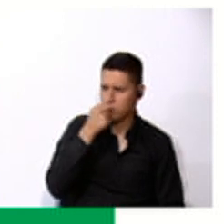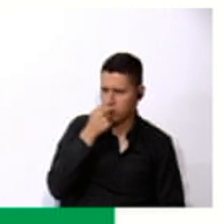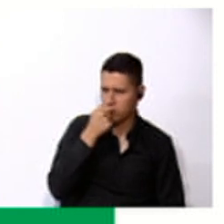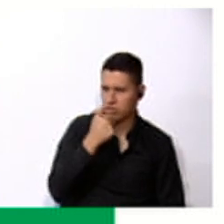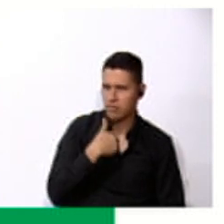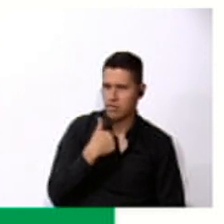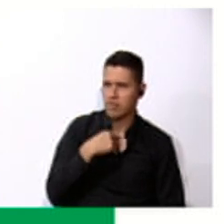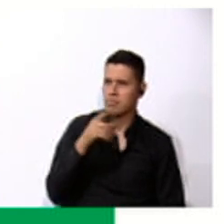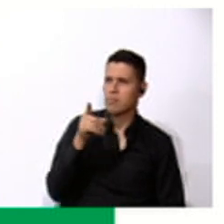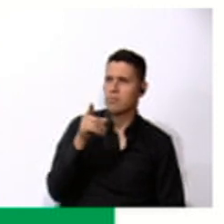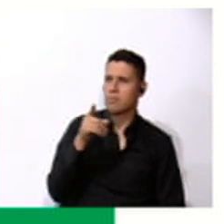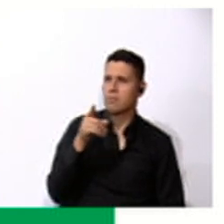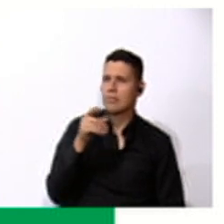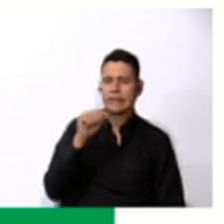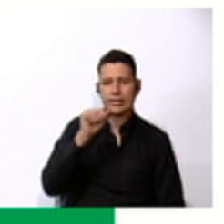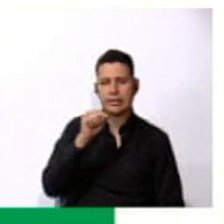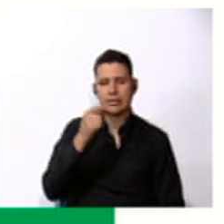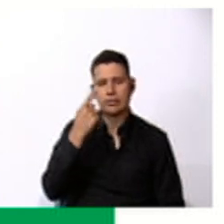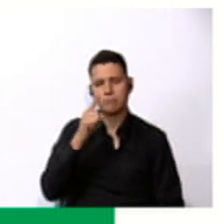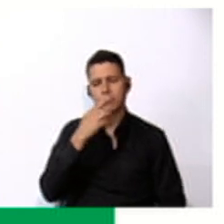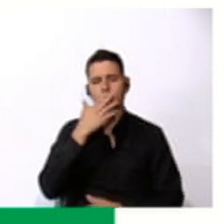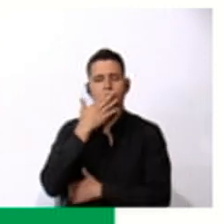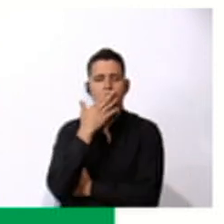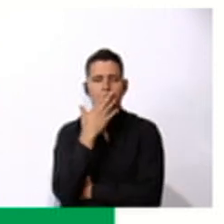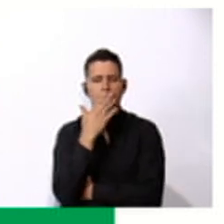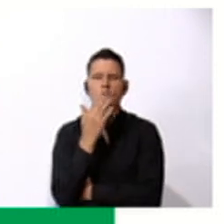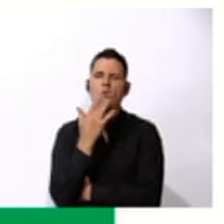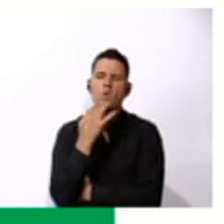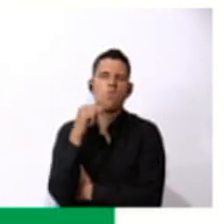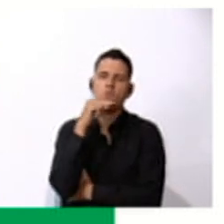Yeah, teacher, but I want color red.